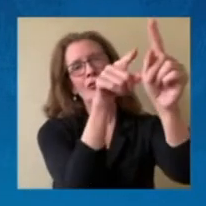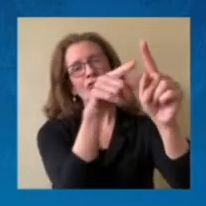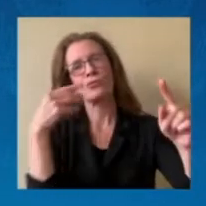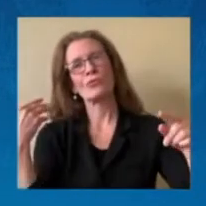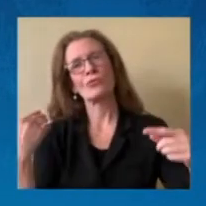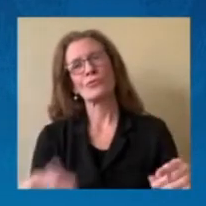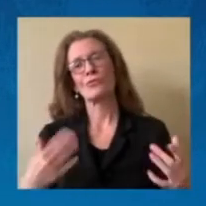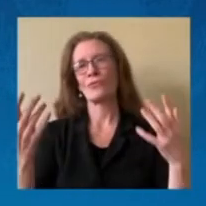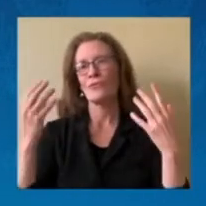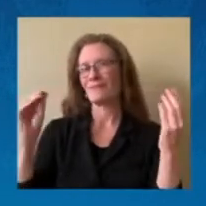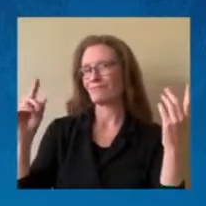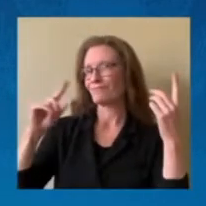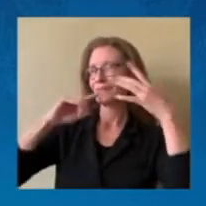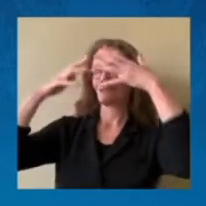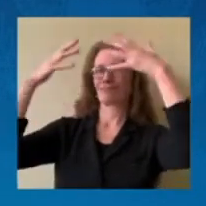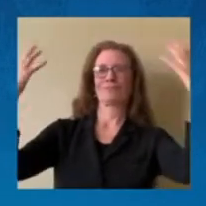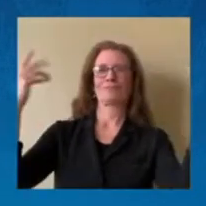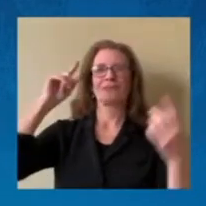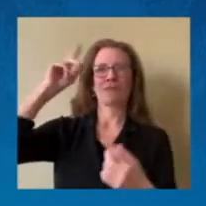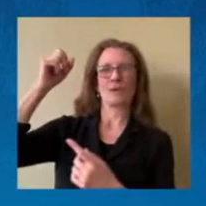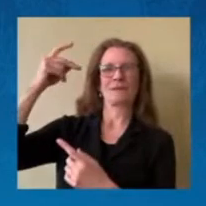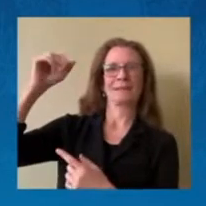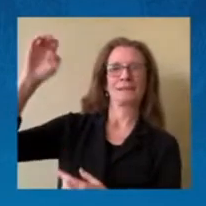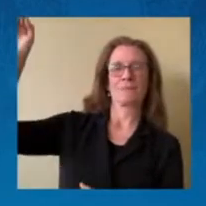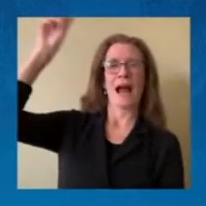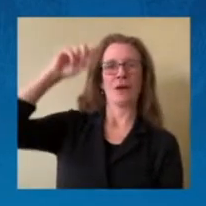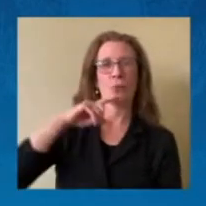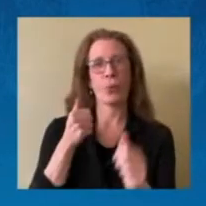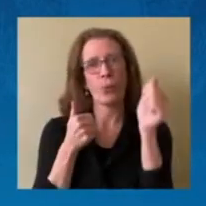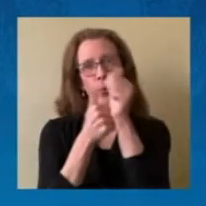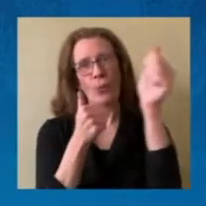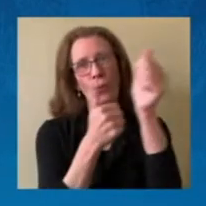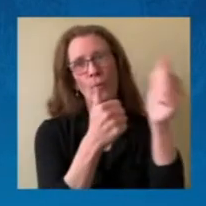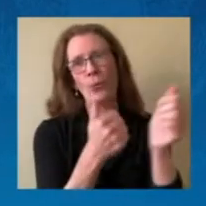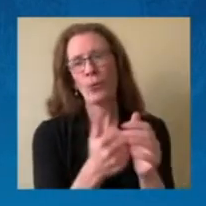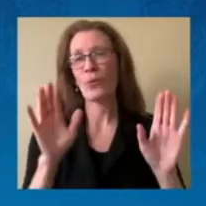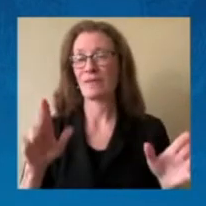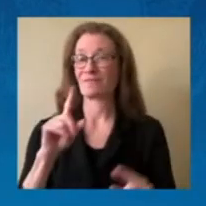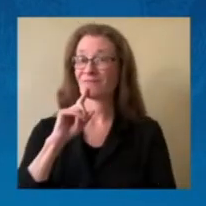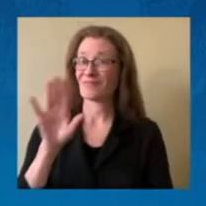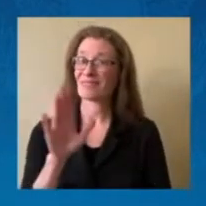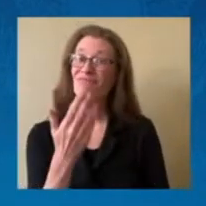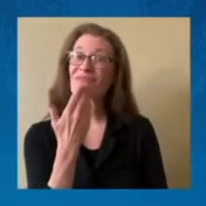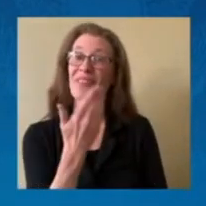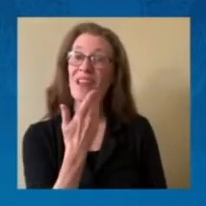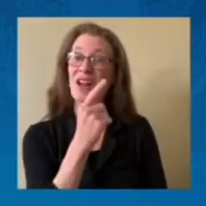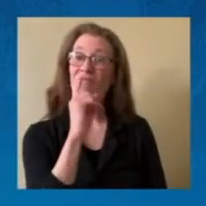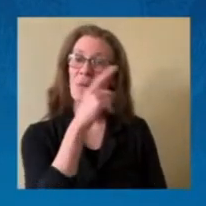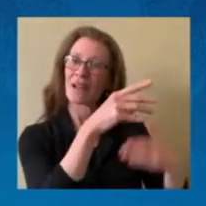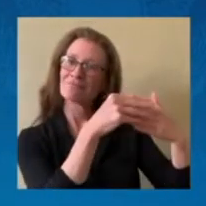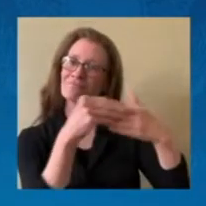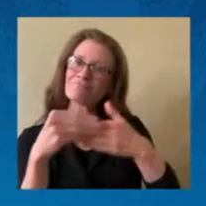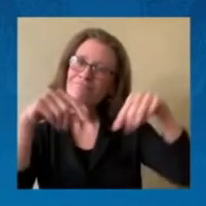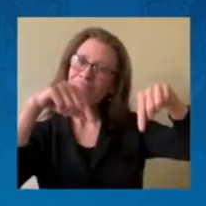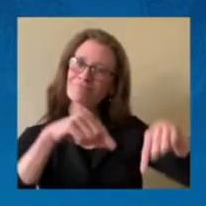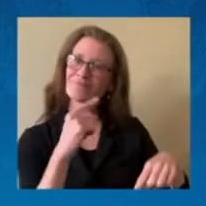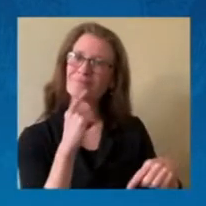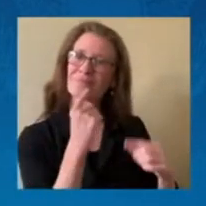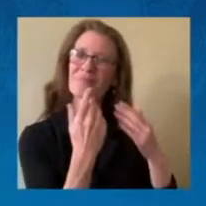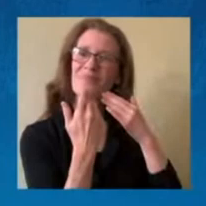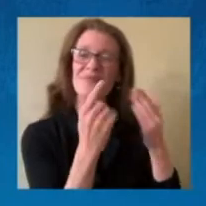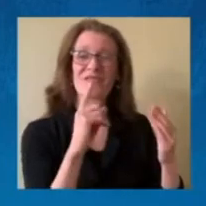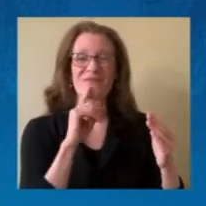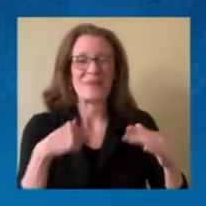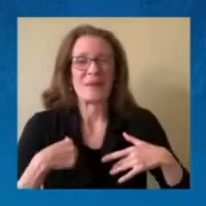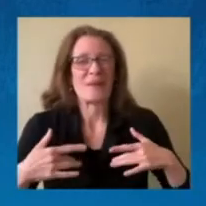thank you, Madam Vice President, first all for your leadership of this body and in this area. We're thrilled to be with our colleagues and such a distinguished audience.